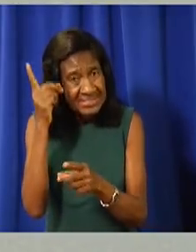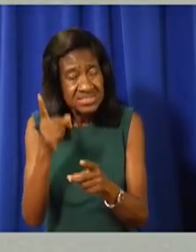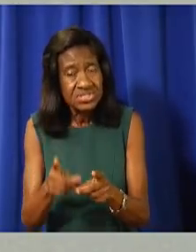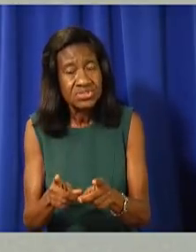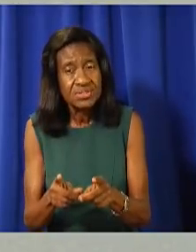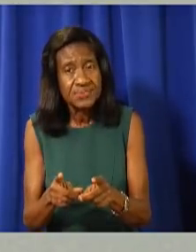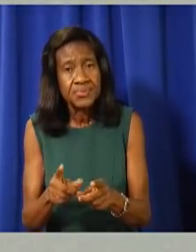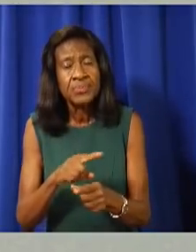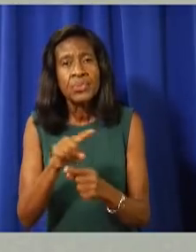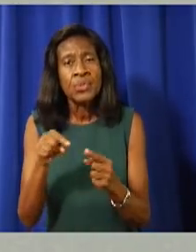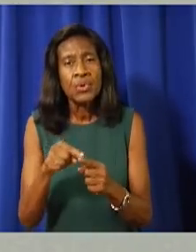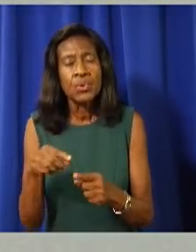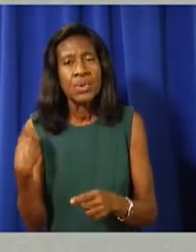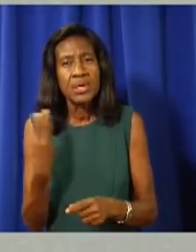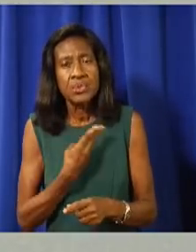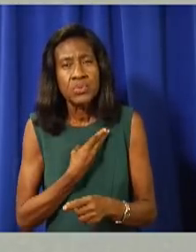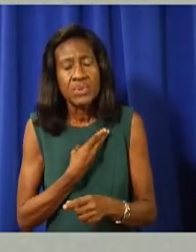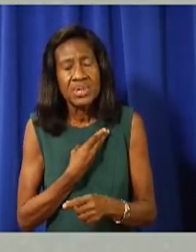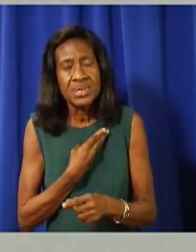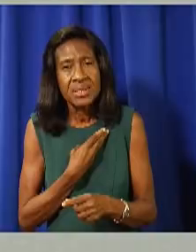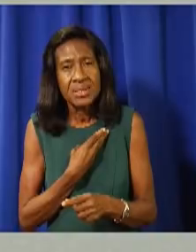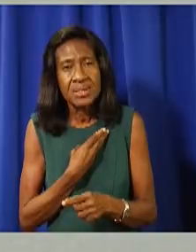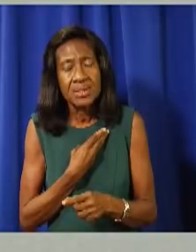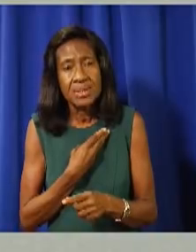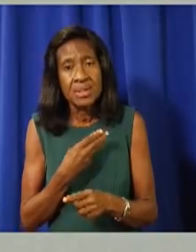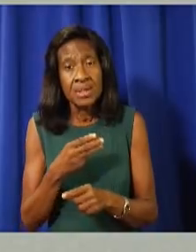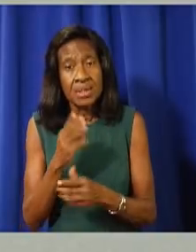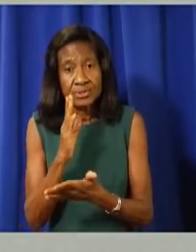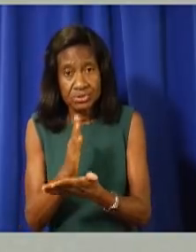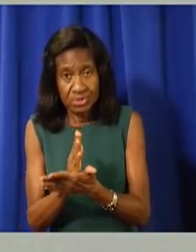about when we do stop enforcing quarantine.